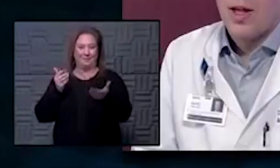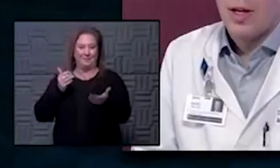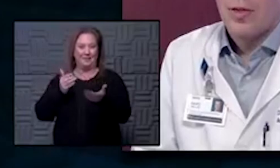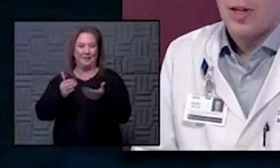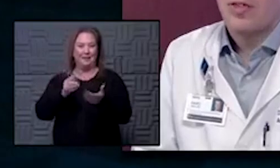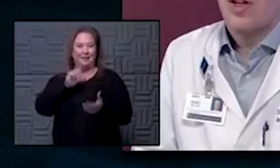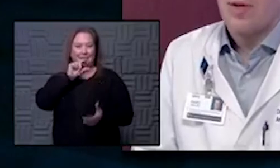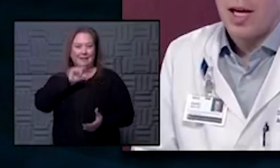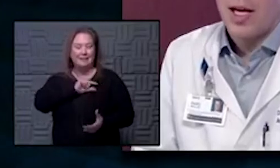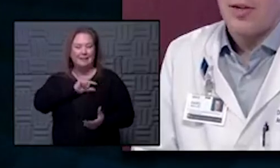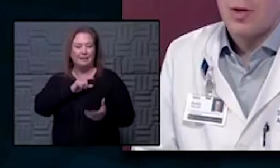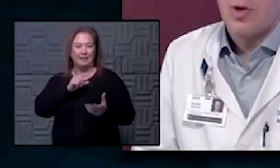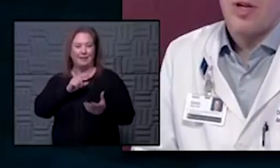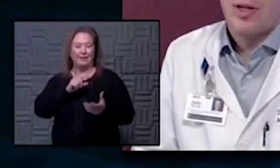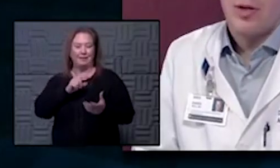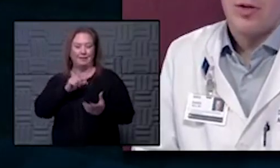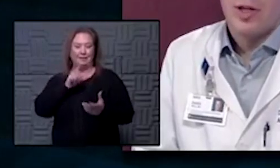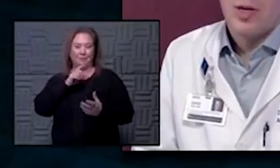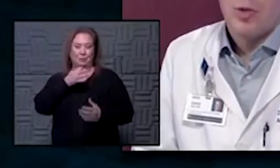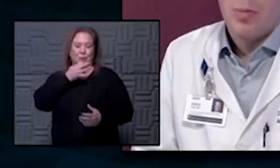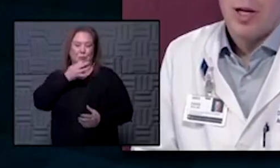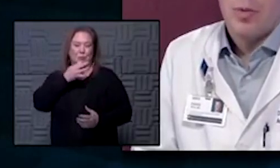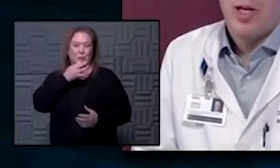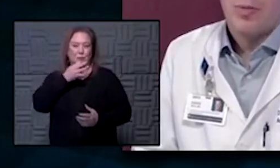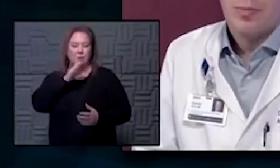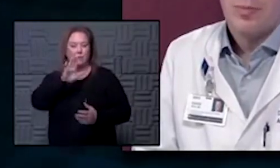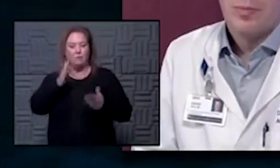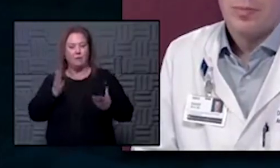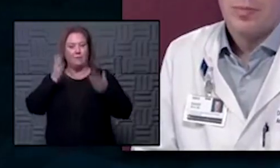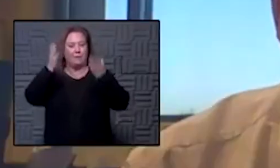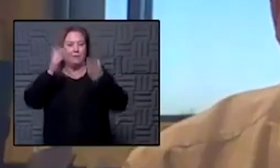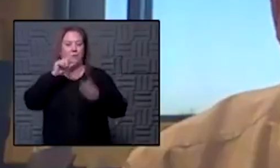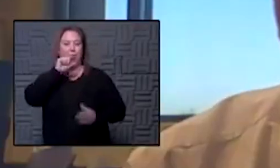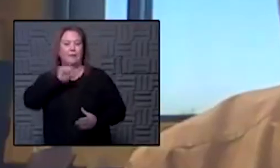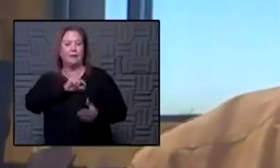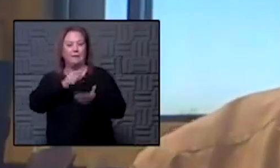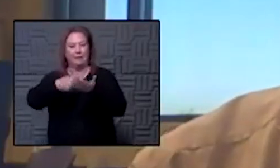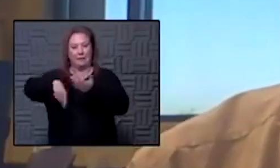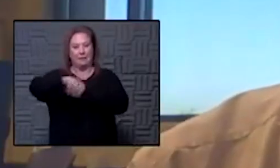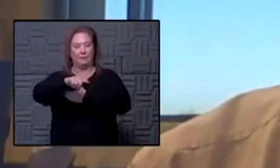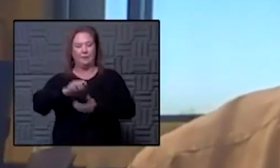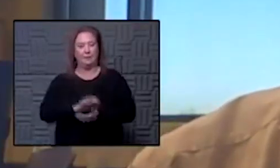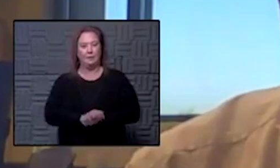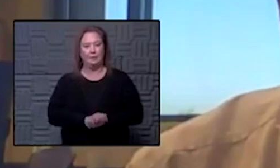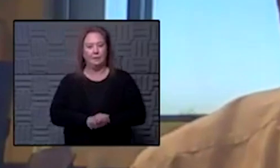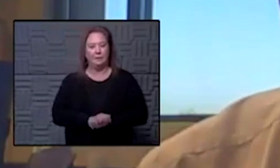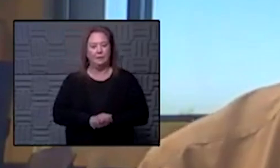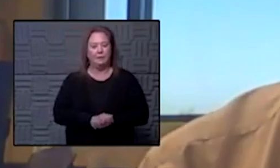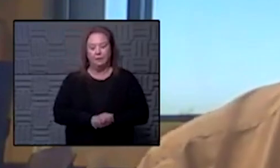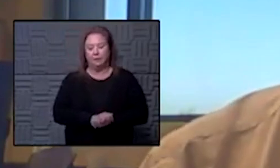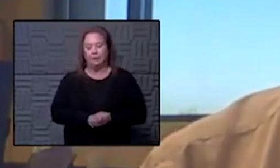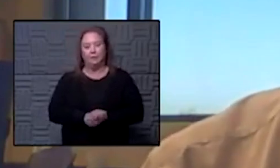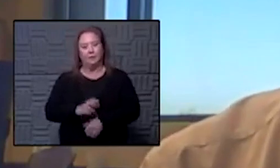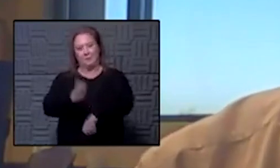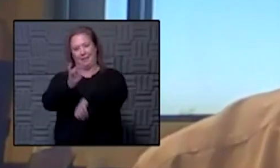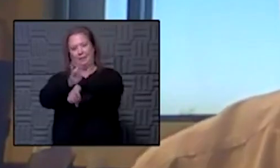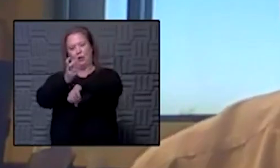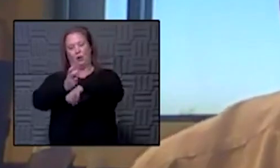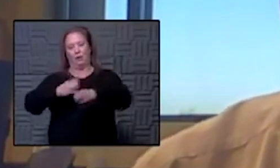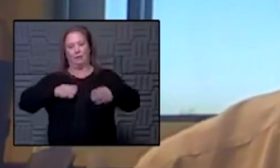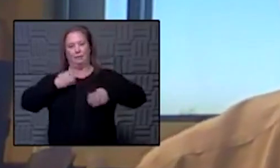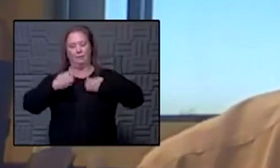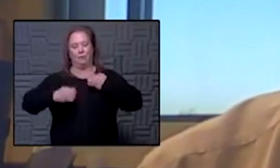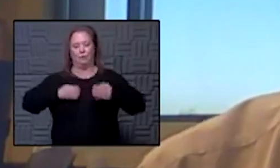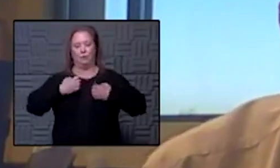approach the holidays thanksgiving I guess in particular as it comes up next week well that's a tough one and it's an emotional one uh I